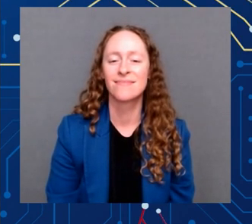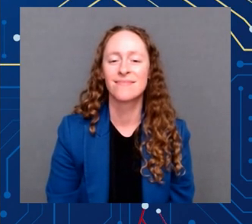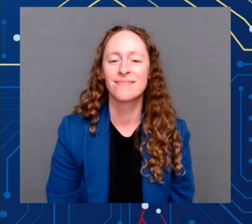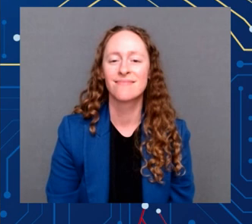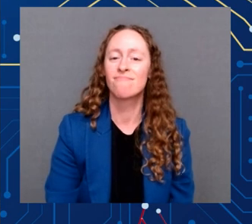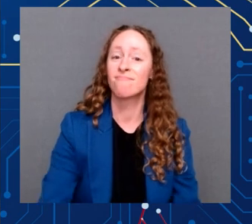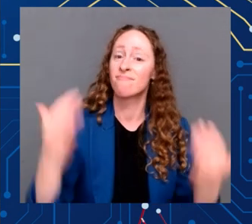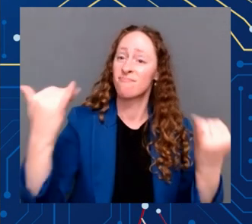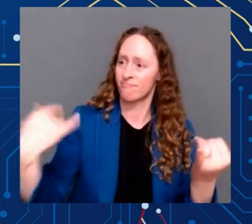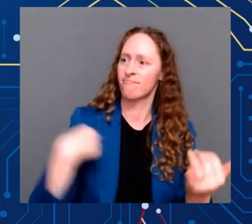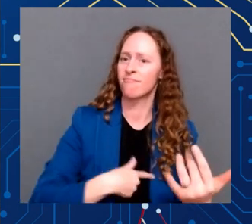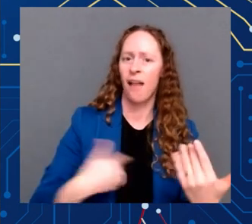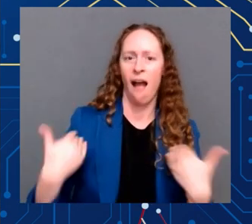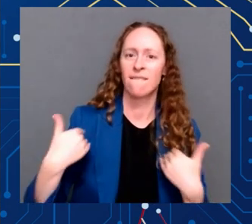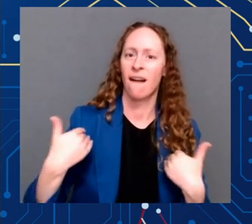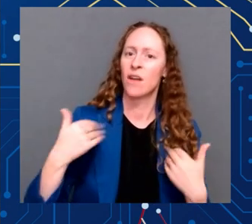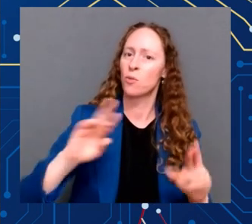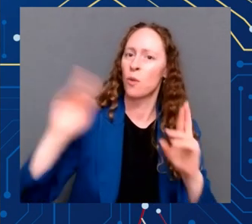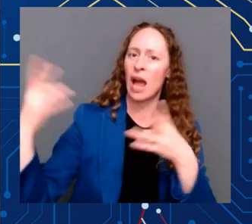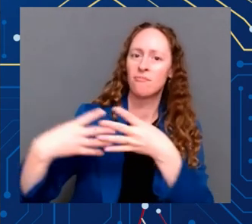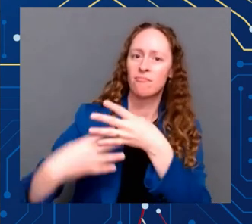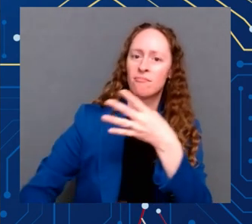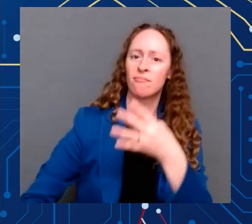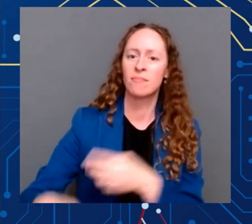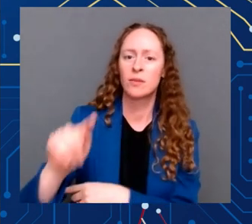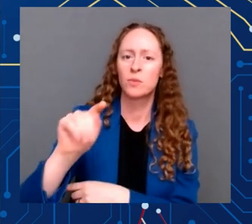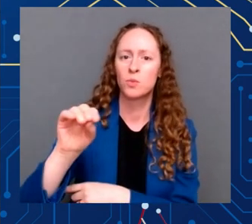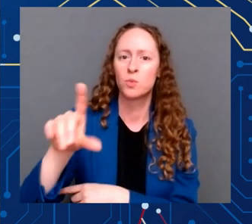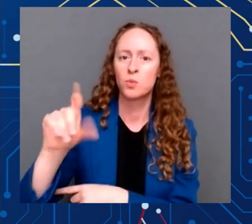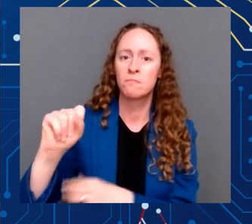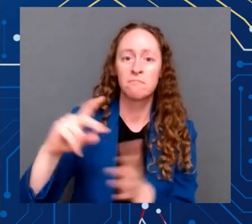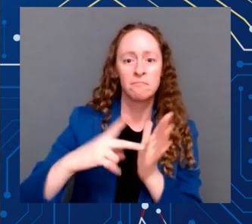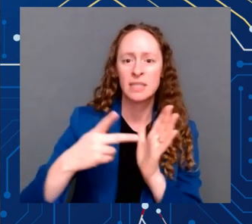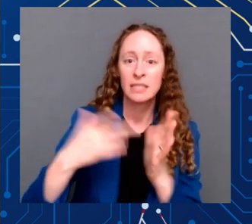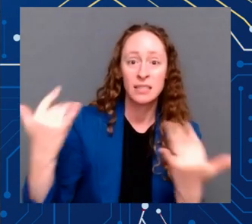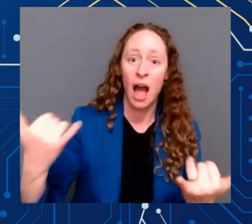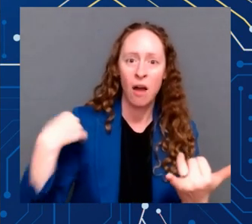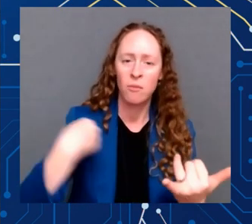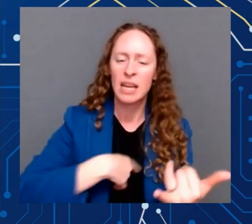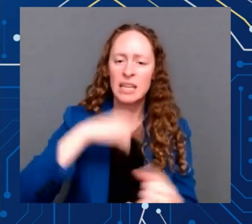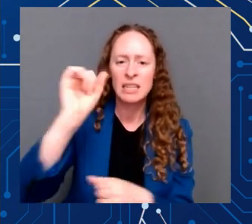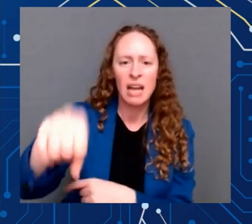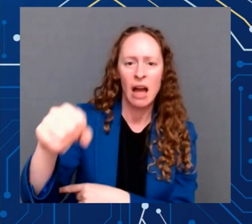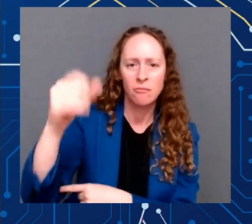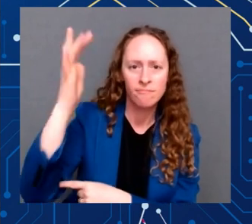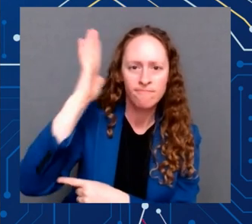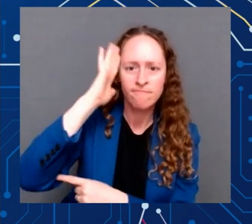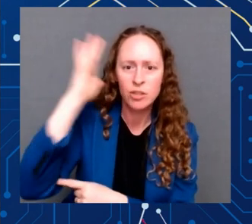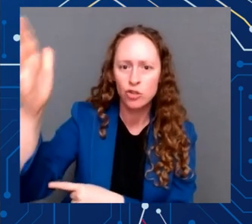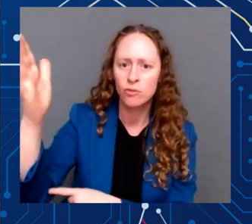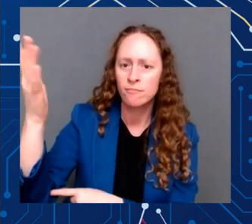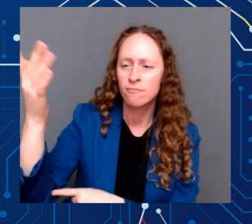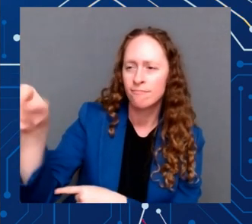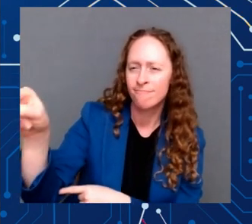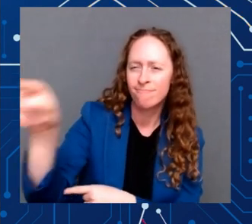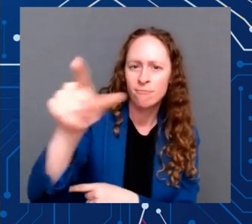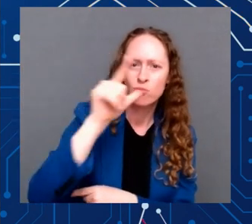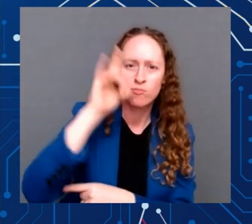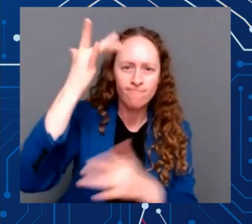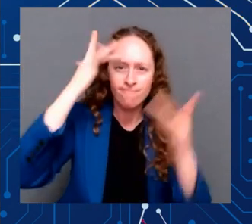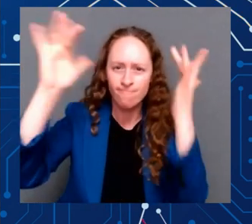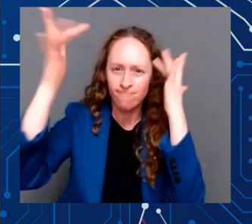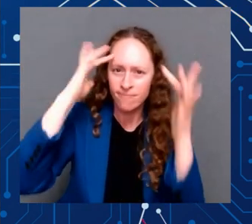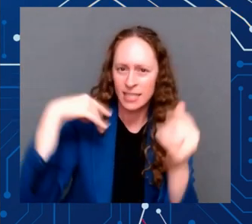our nation's best minds, building an inclusive STEM workforce and fostering